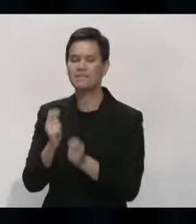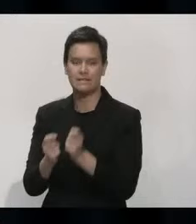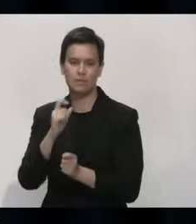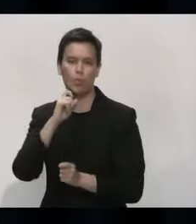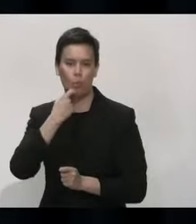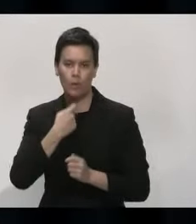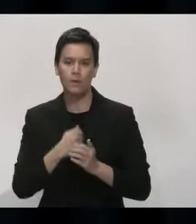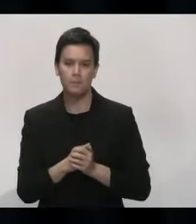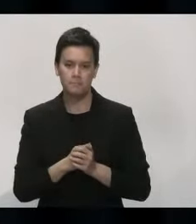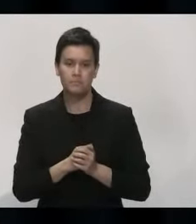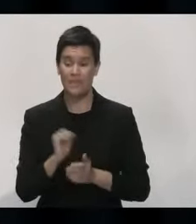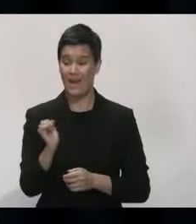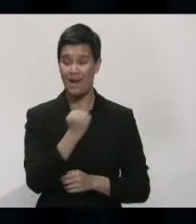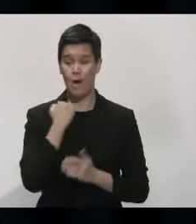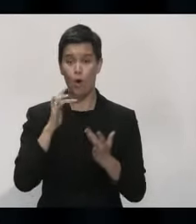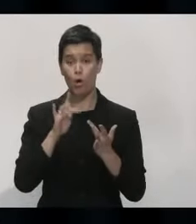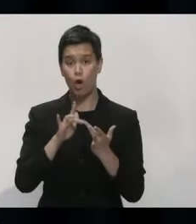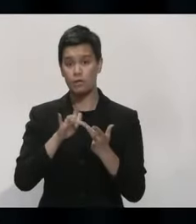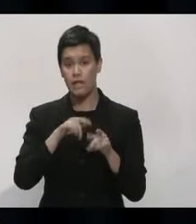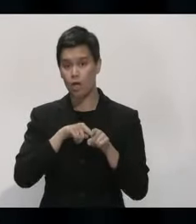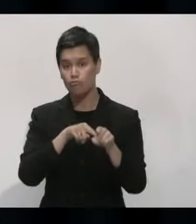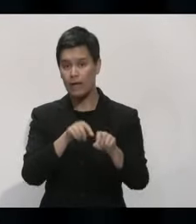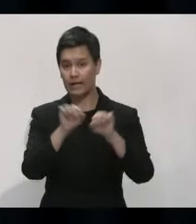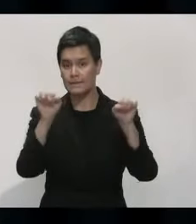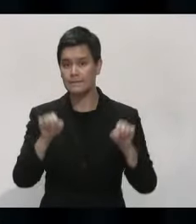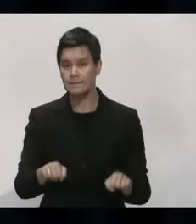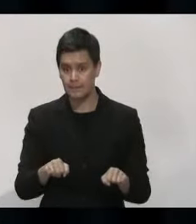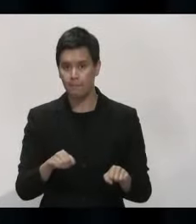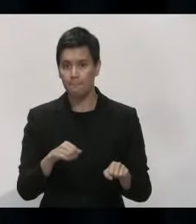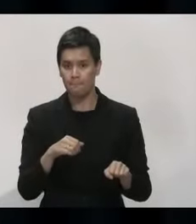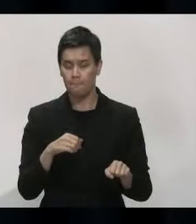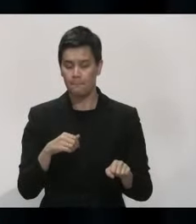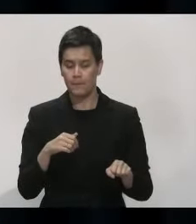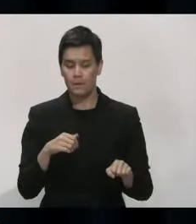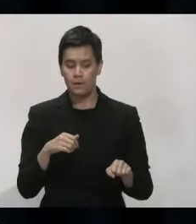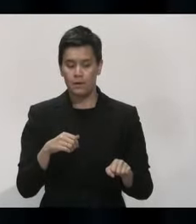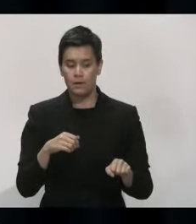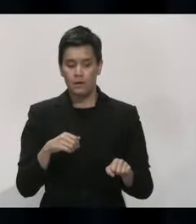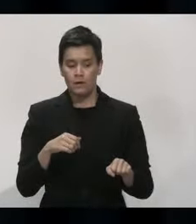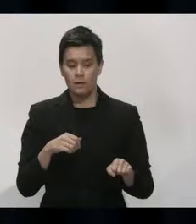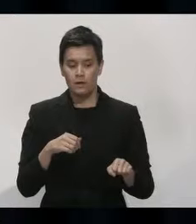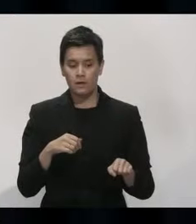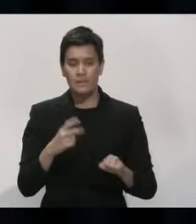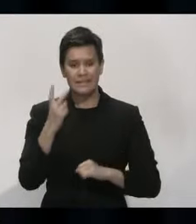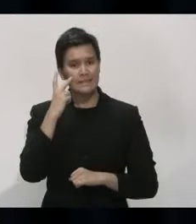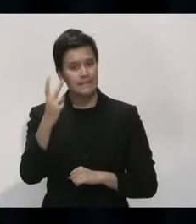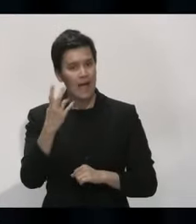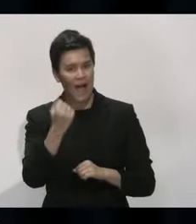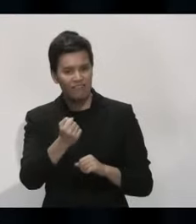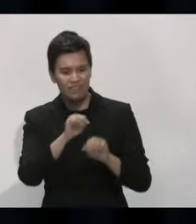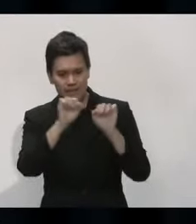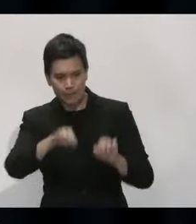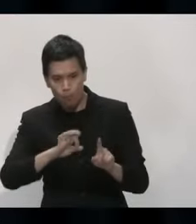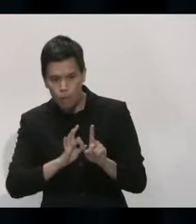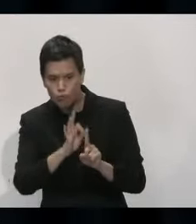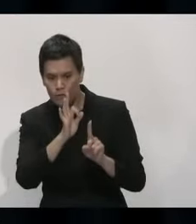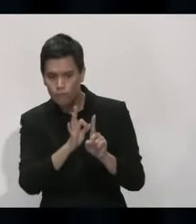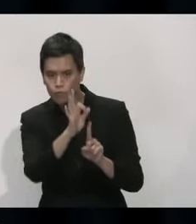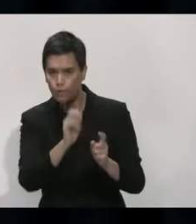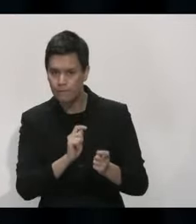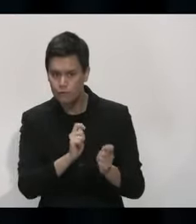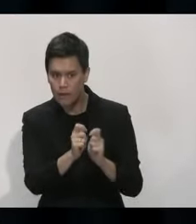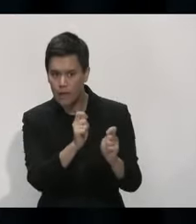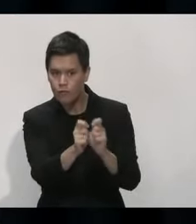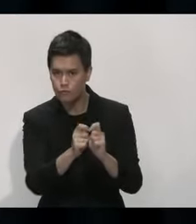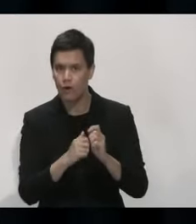tracing system has worked in this latest outbreak and we've seen that the improvements that we've made during the